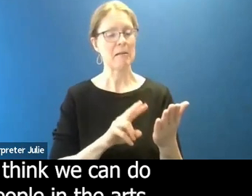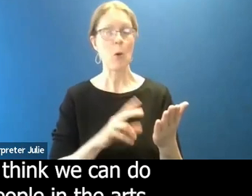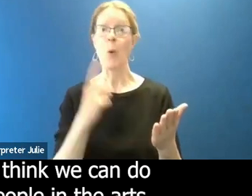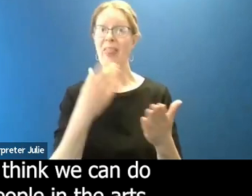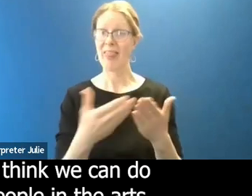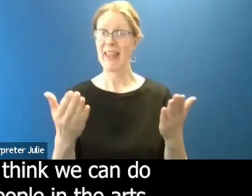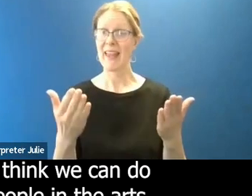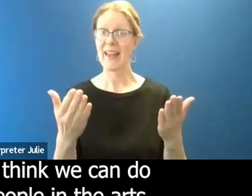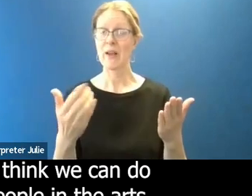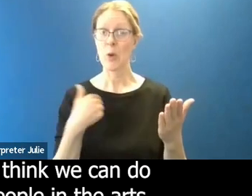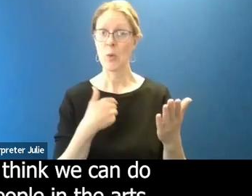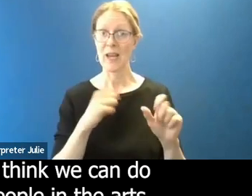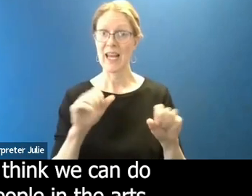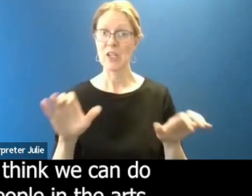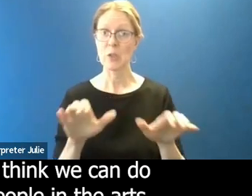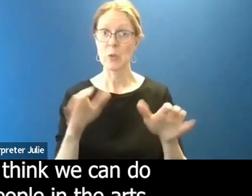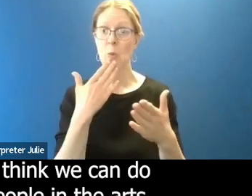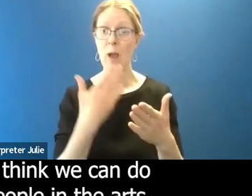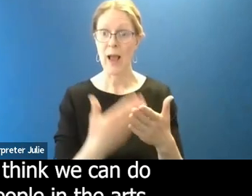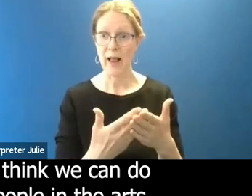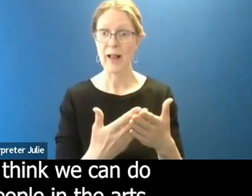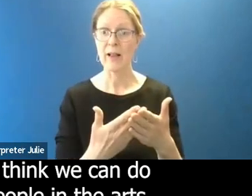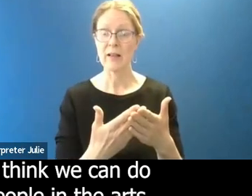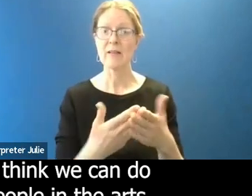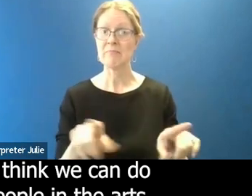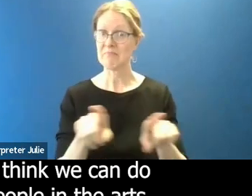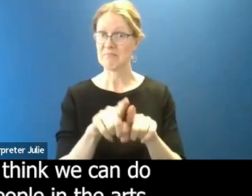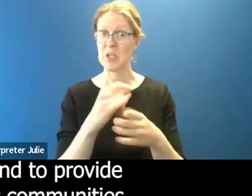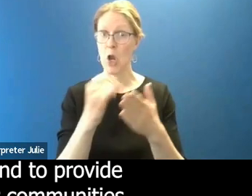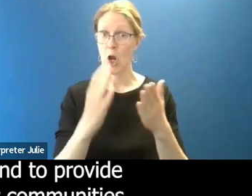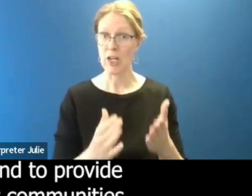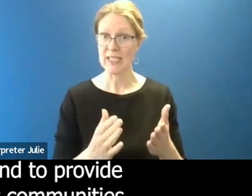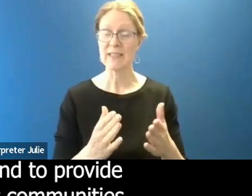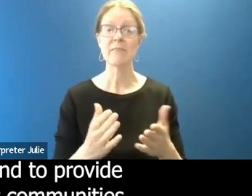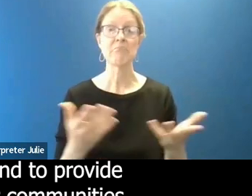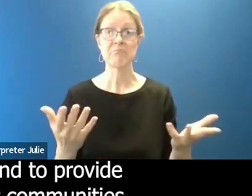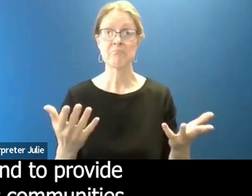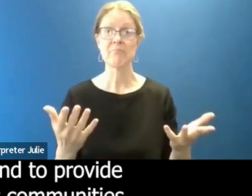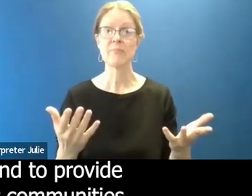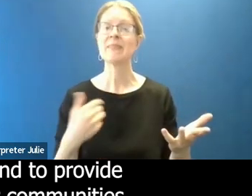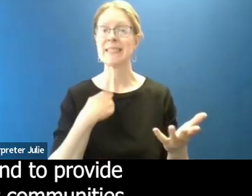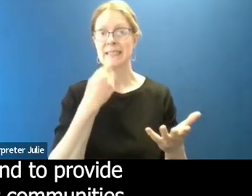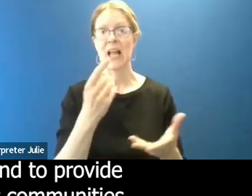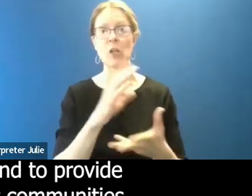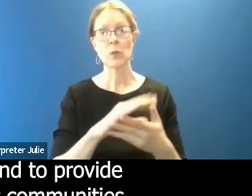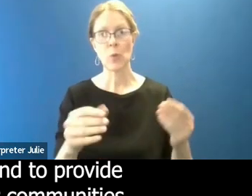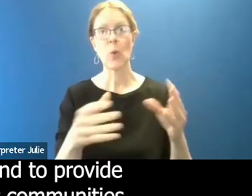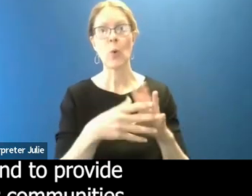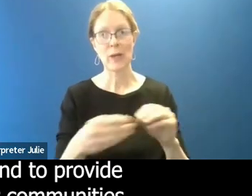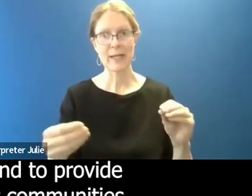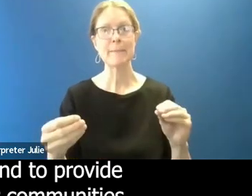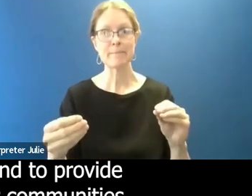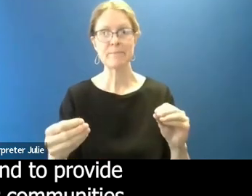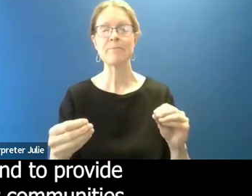I think we can do so well as artists and people in the arts is to be storytellers and to provide health and